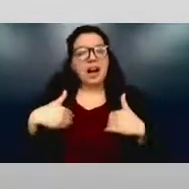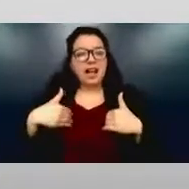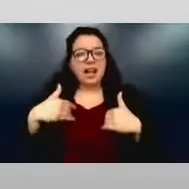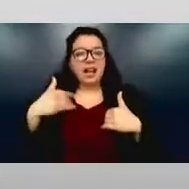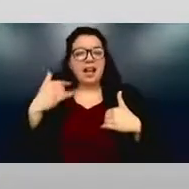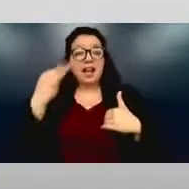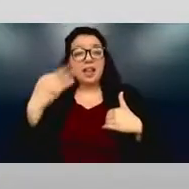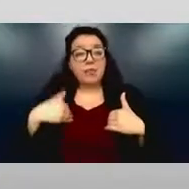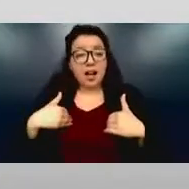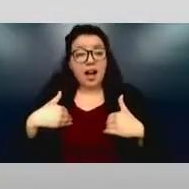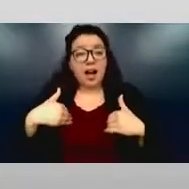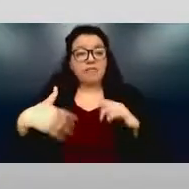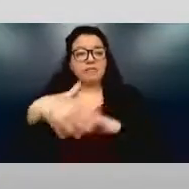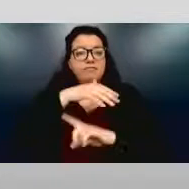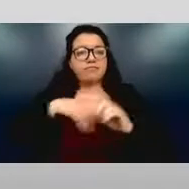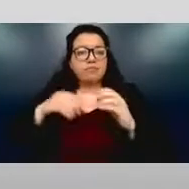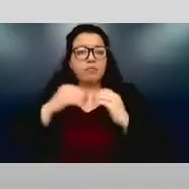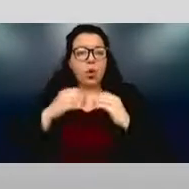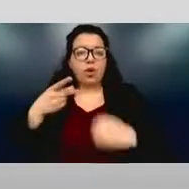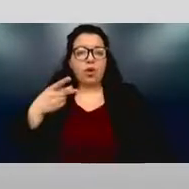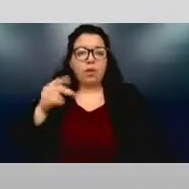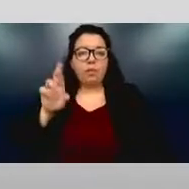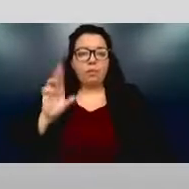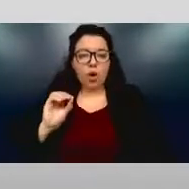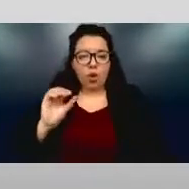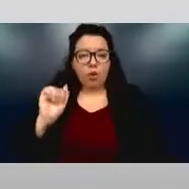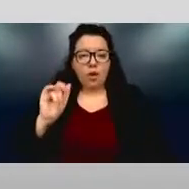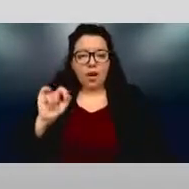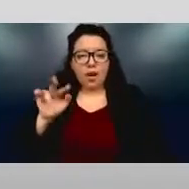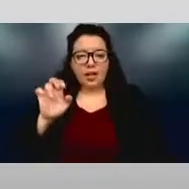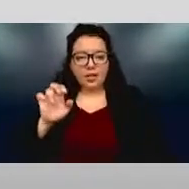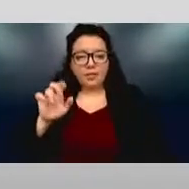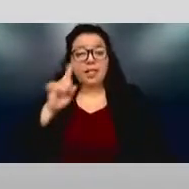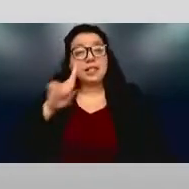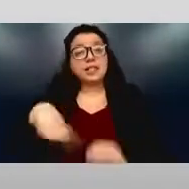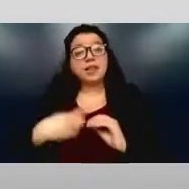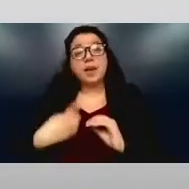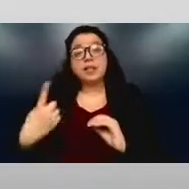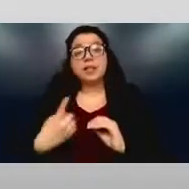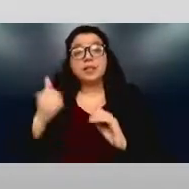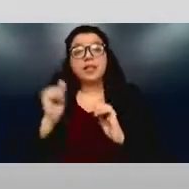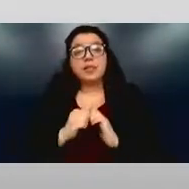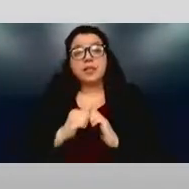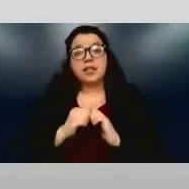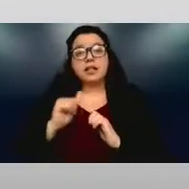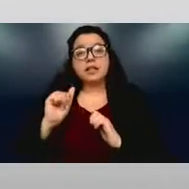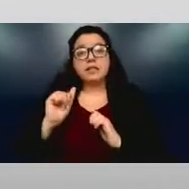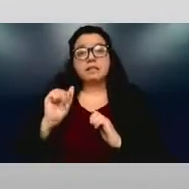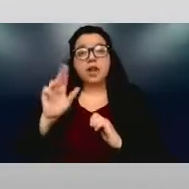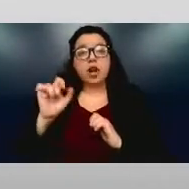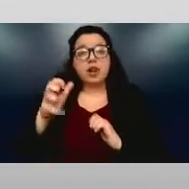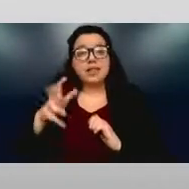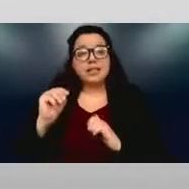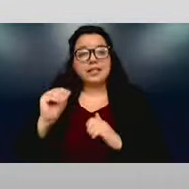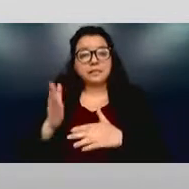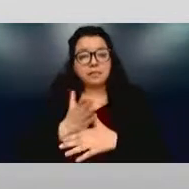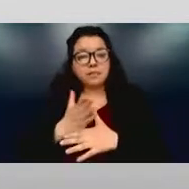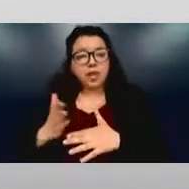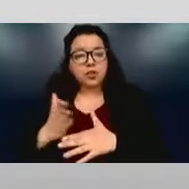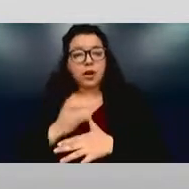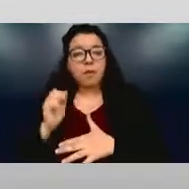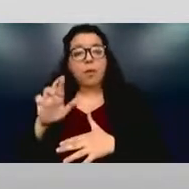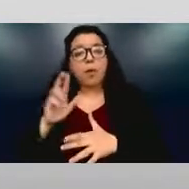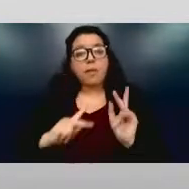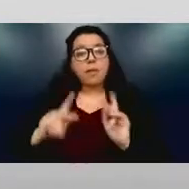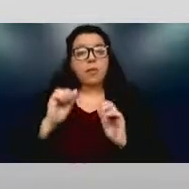working with someone on the autism spectrum or someone with executive function issues, both invisible disabilities,